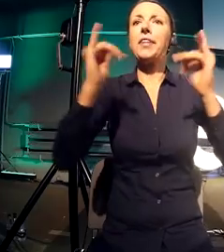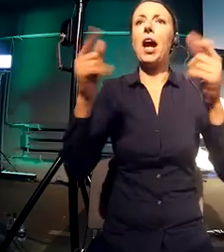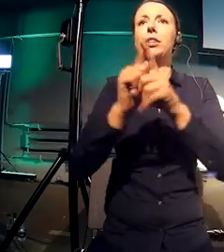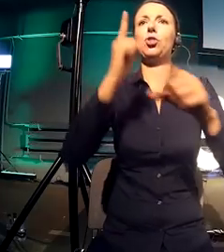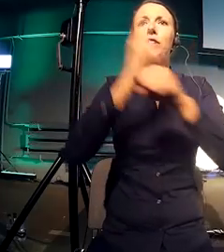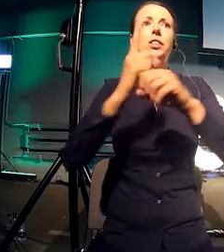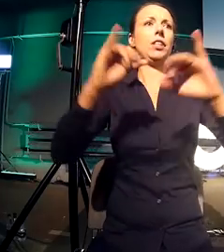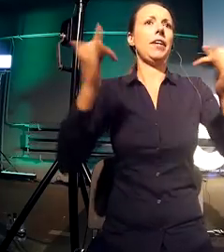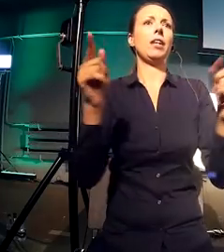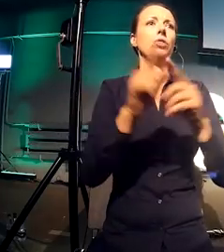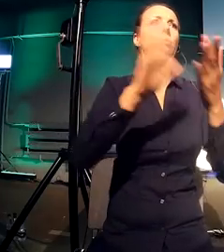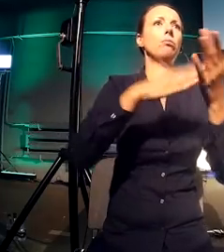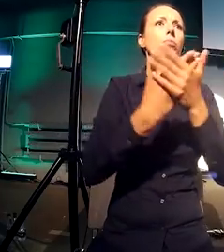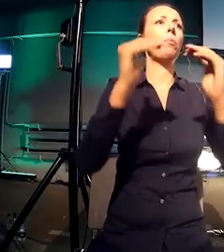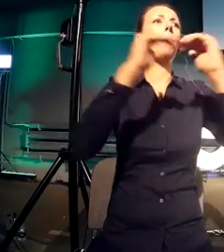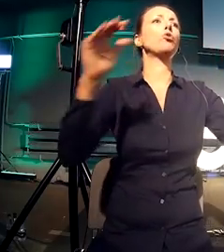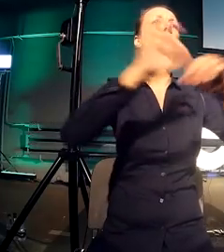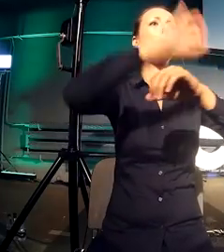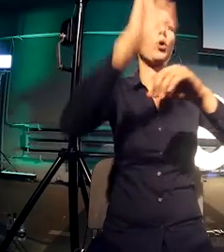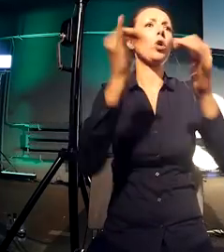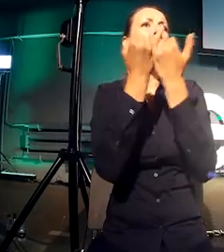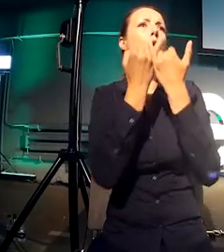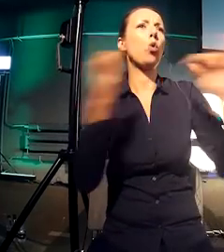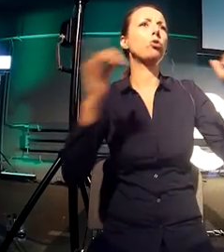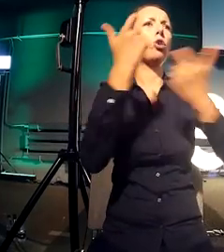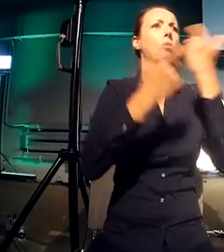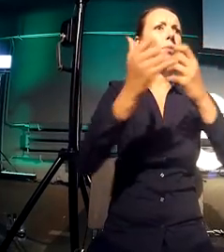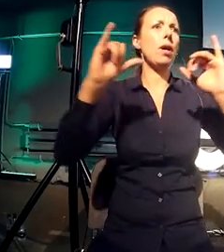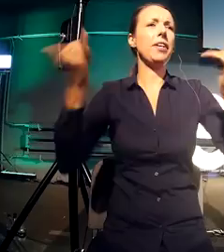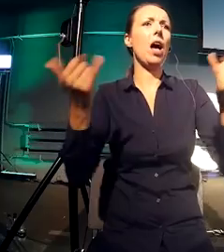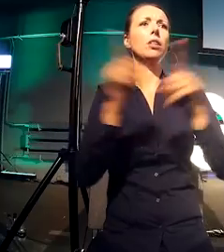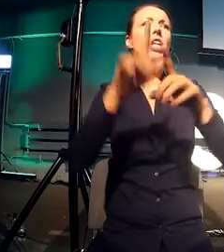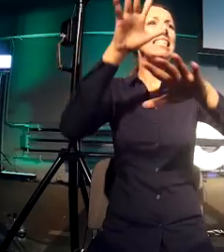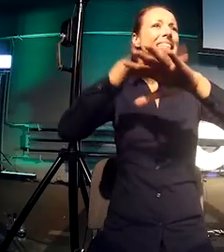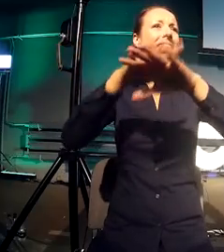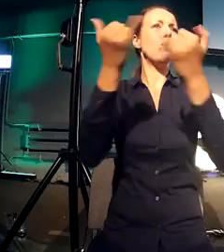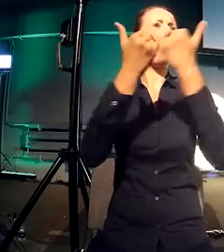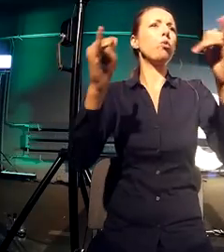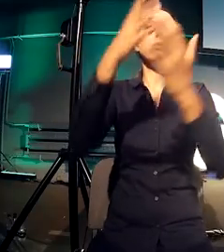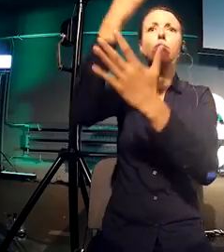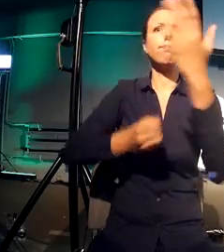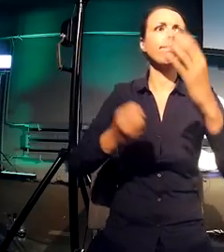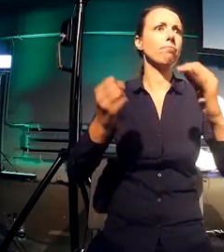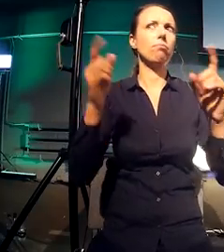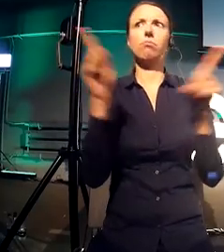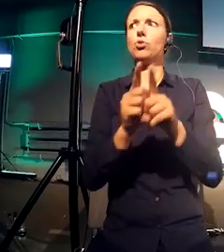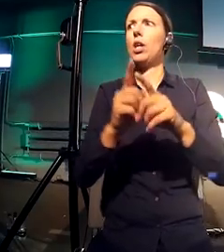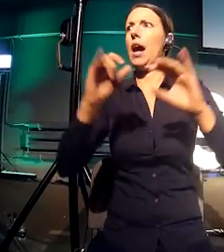nature. What is the Fibo design system and how we use it to measure hierarchy and aesthetics,